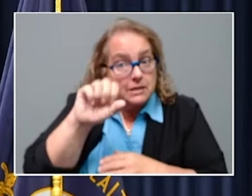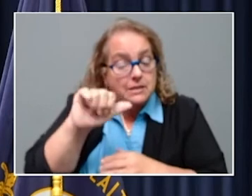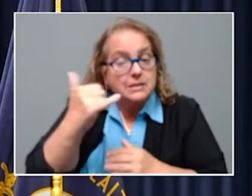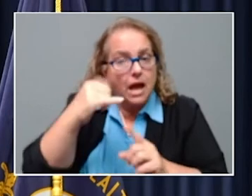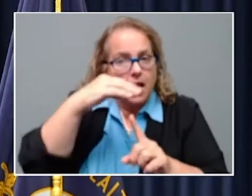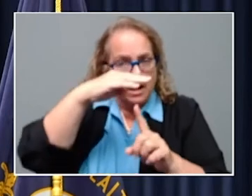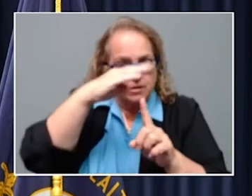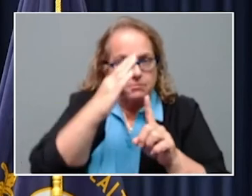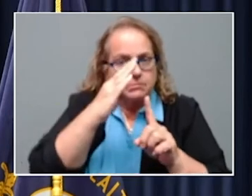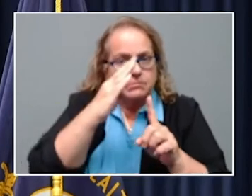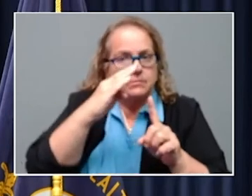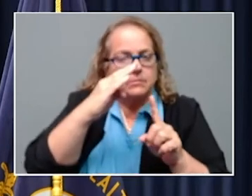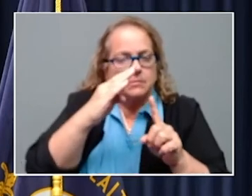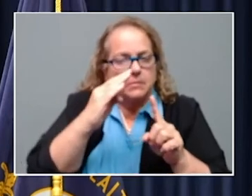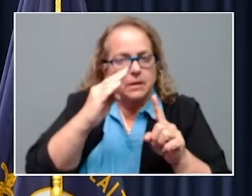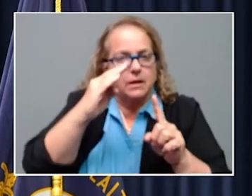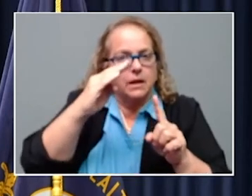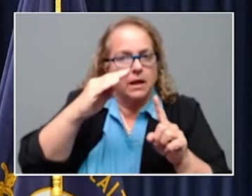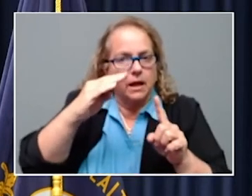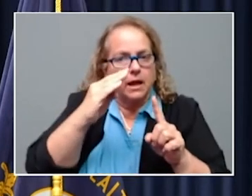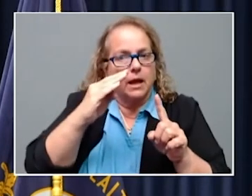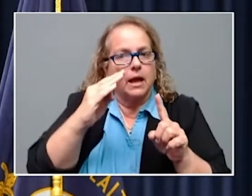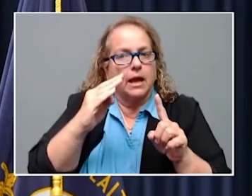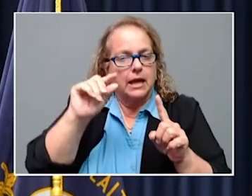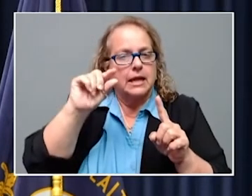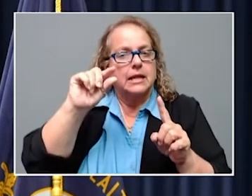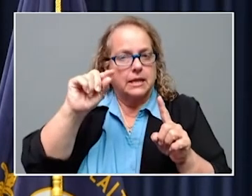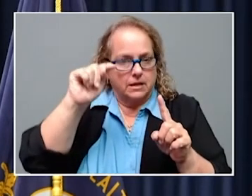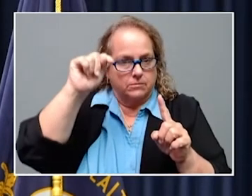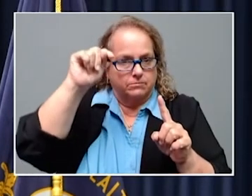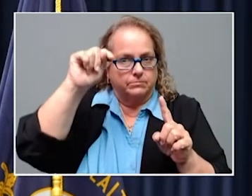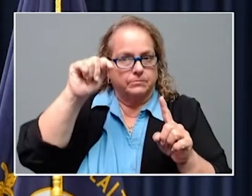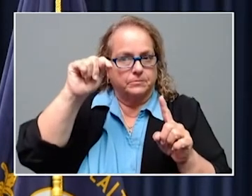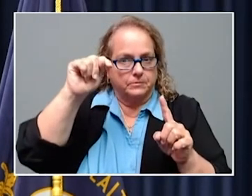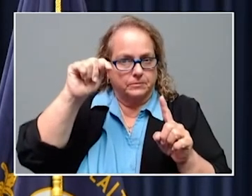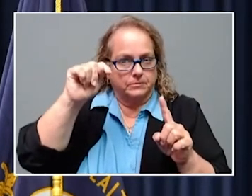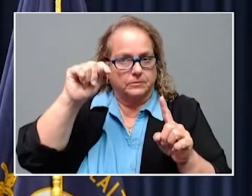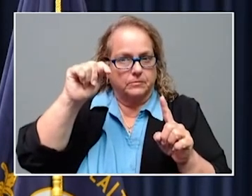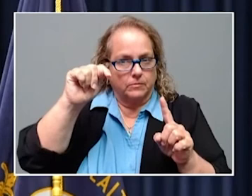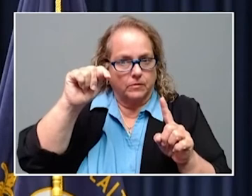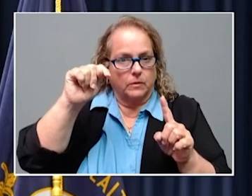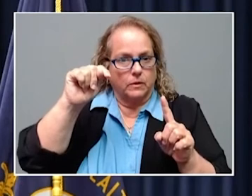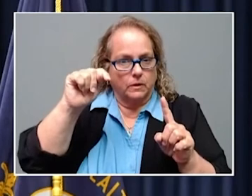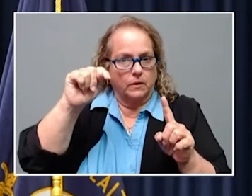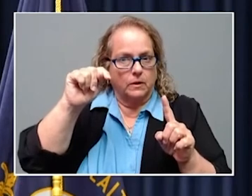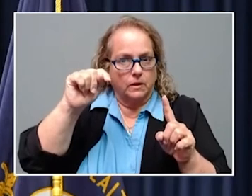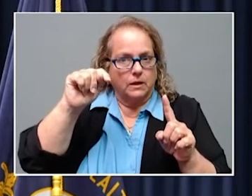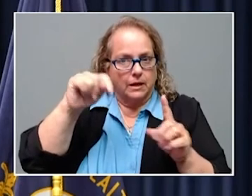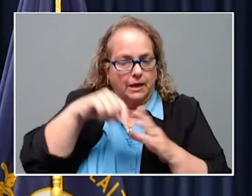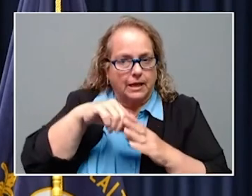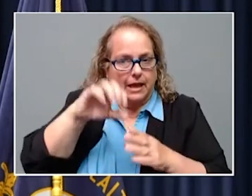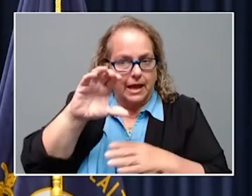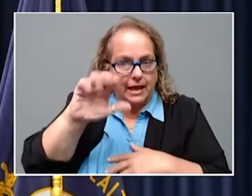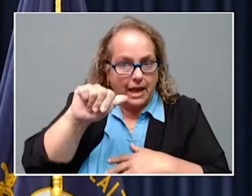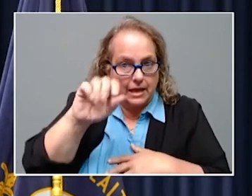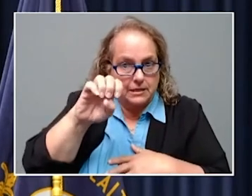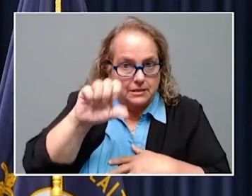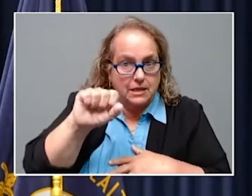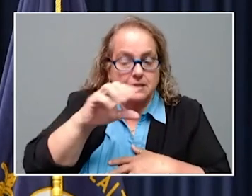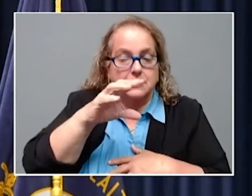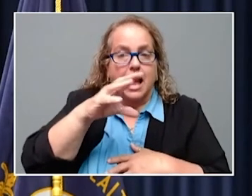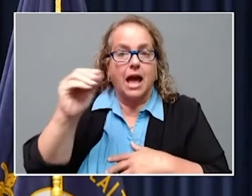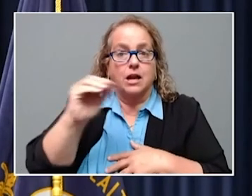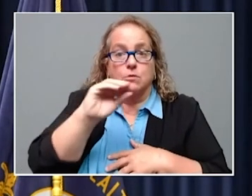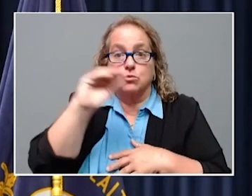may be seeing a decrease. Decrease in cases, decrease in the positivity rate,